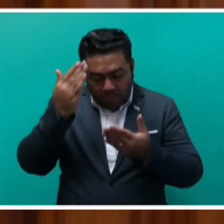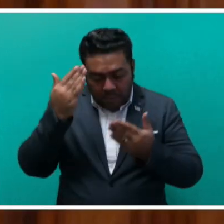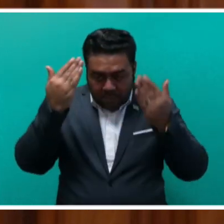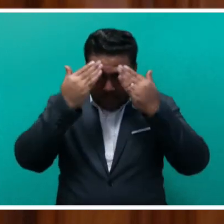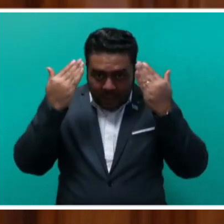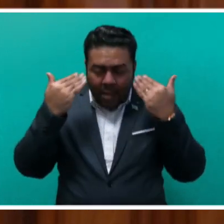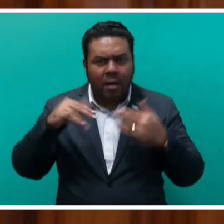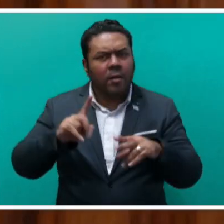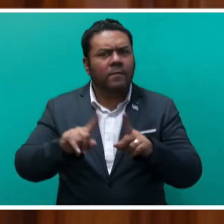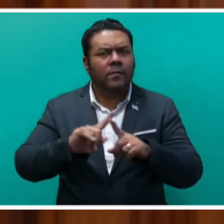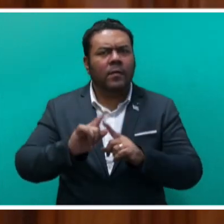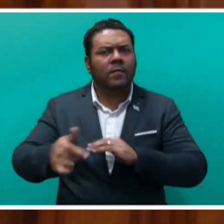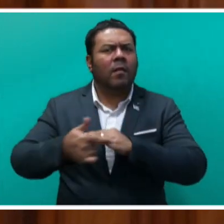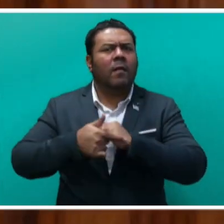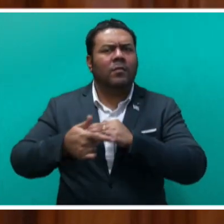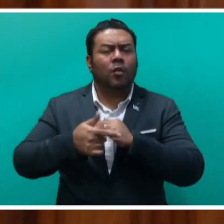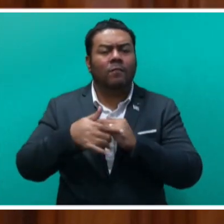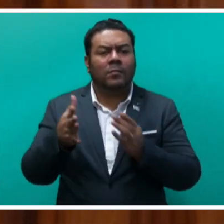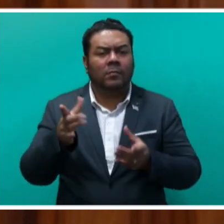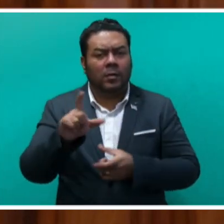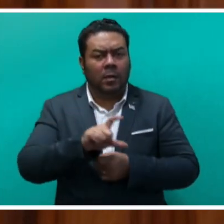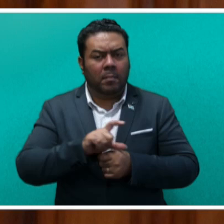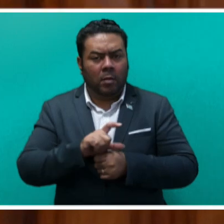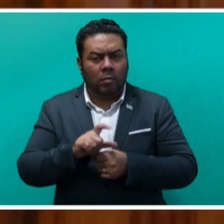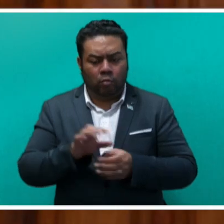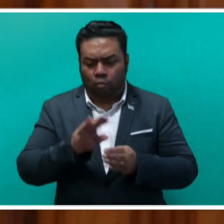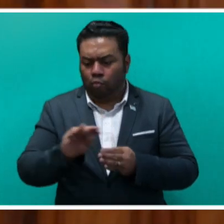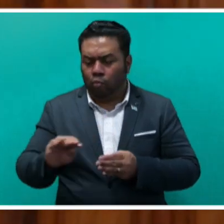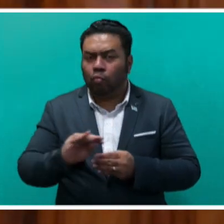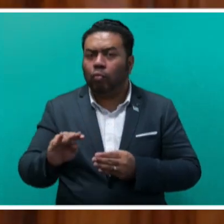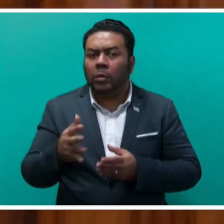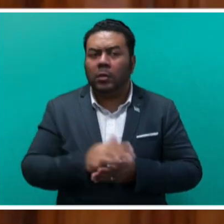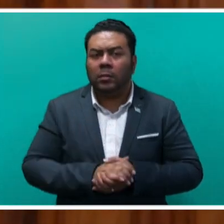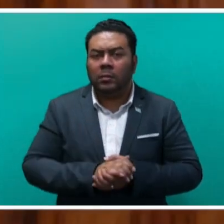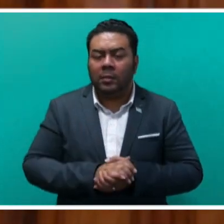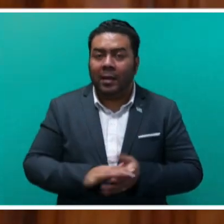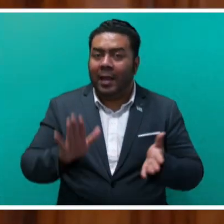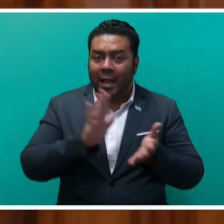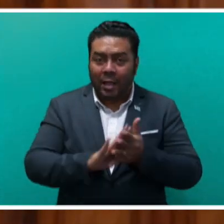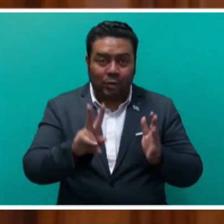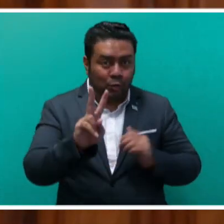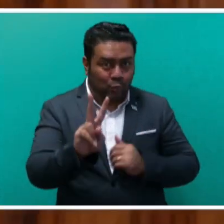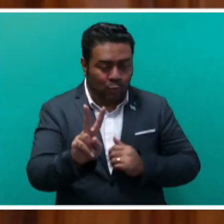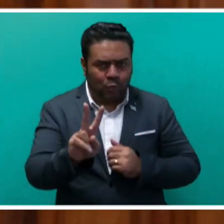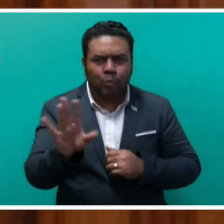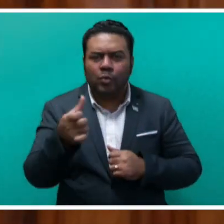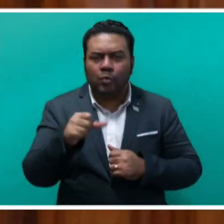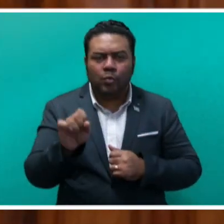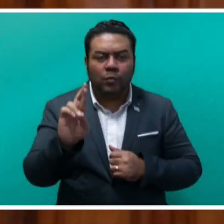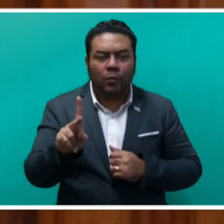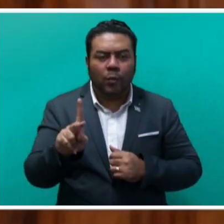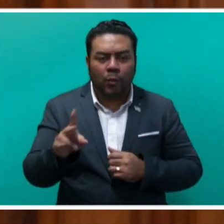end-users have different levels of chemicals with assigned buildings, including H2, which is used for